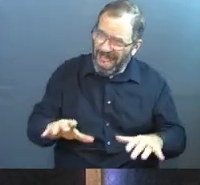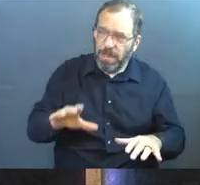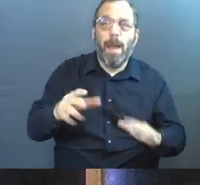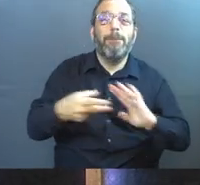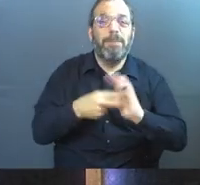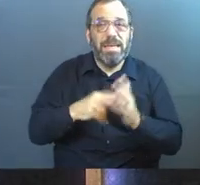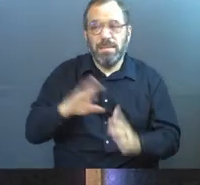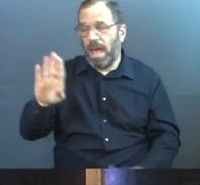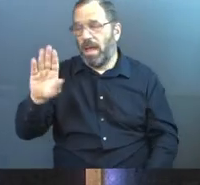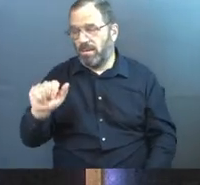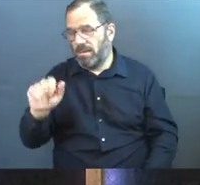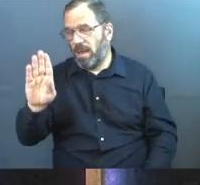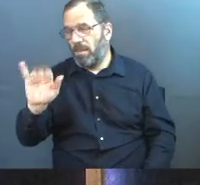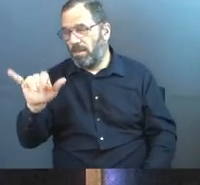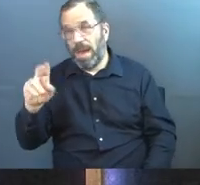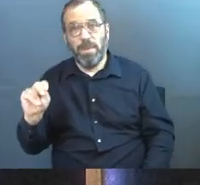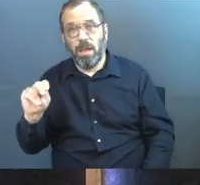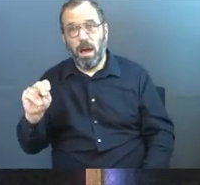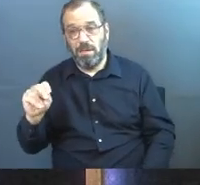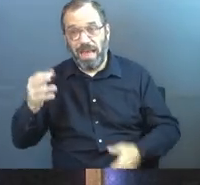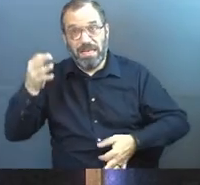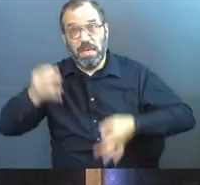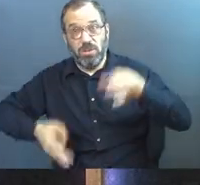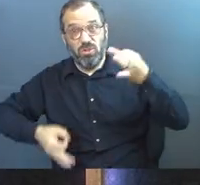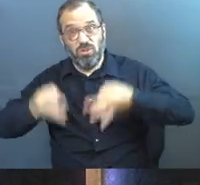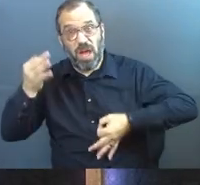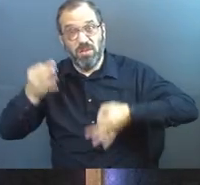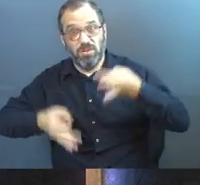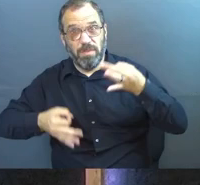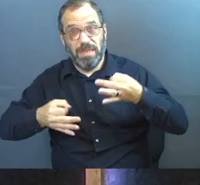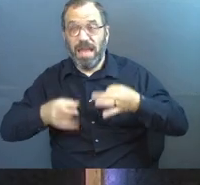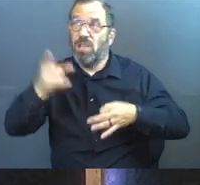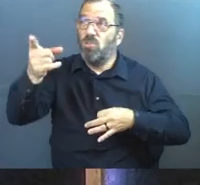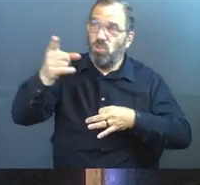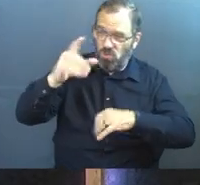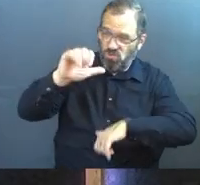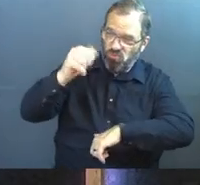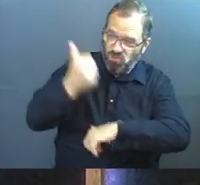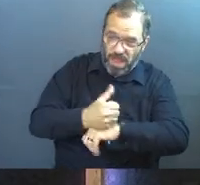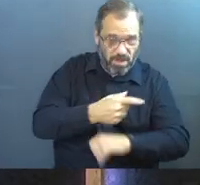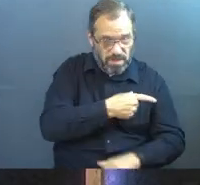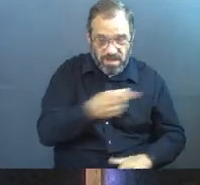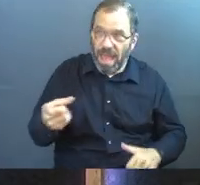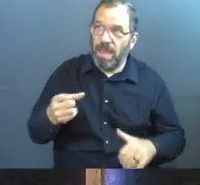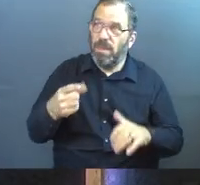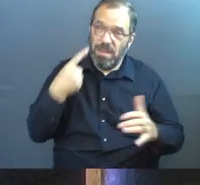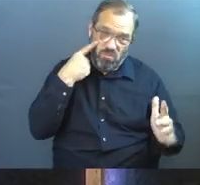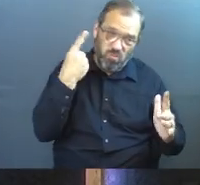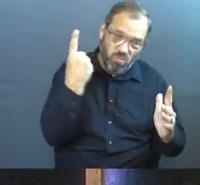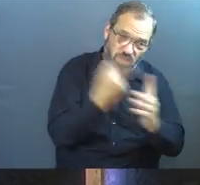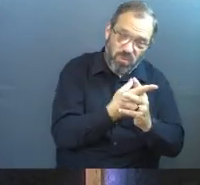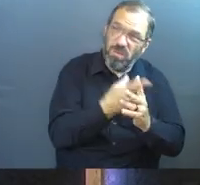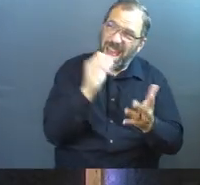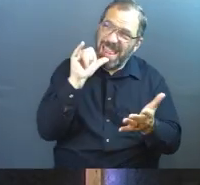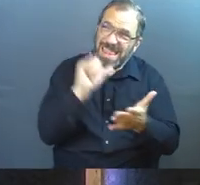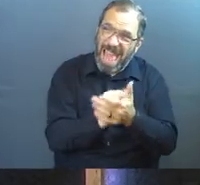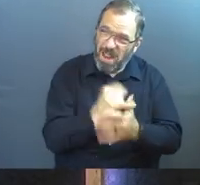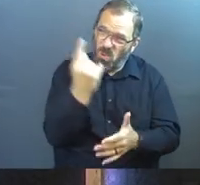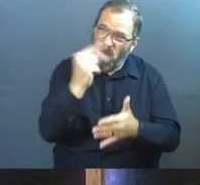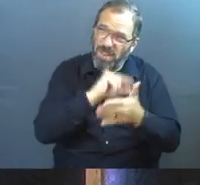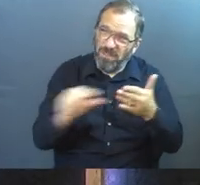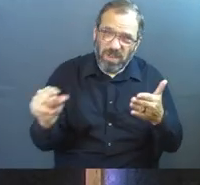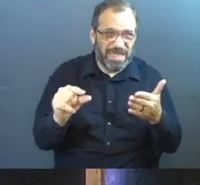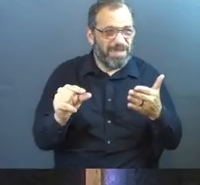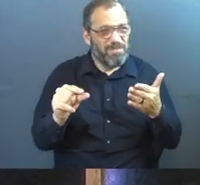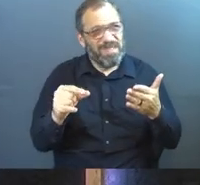He means Babylon there as a judgment. And you, O rock, have established them as a reproof. And in that one verse,